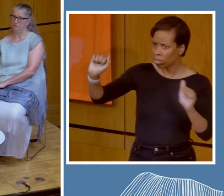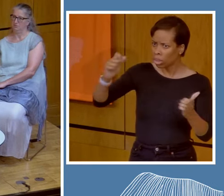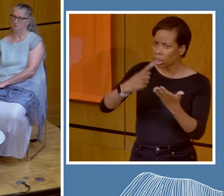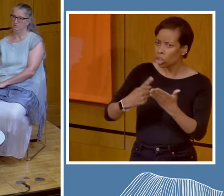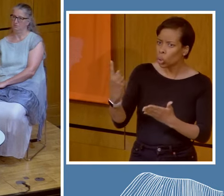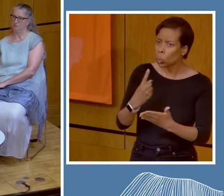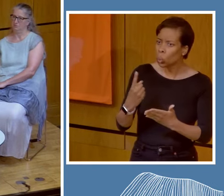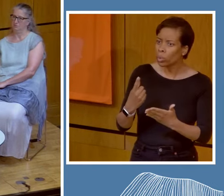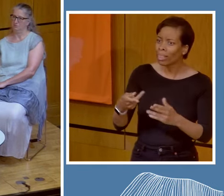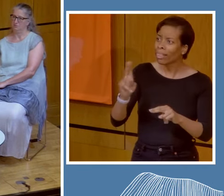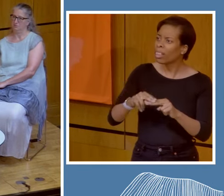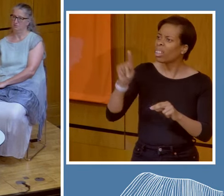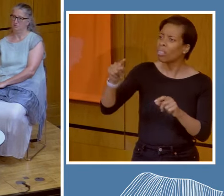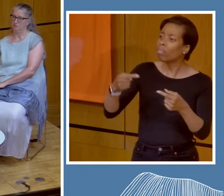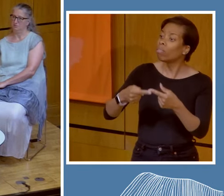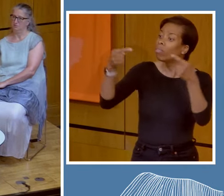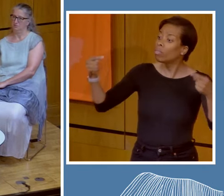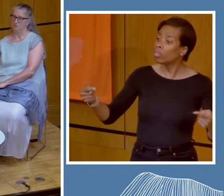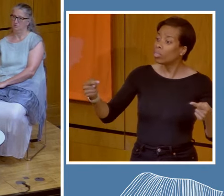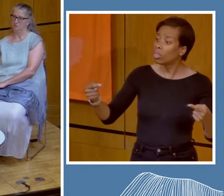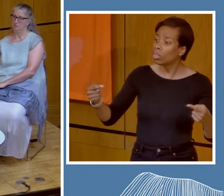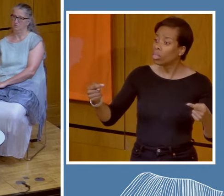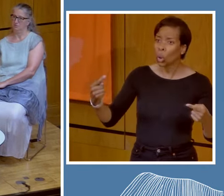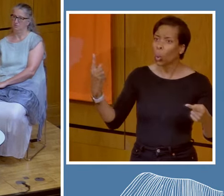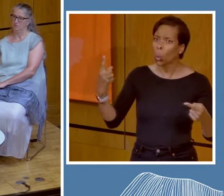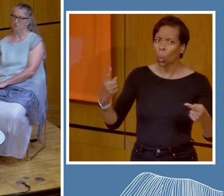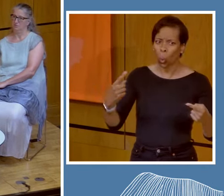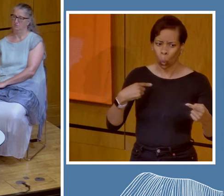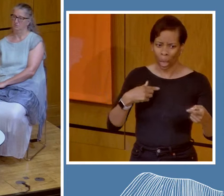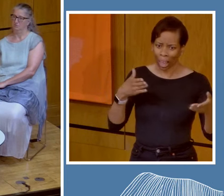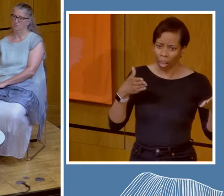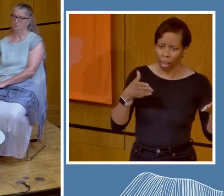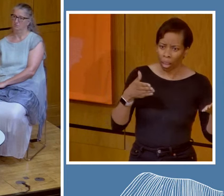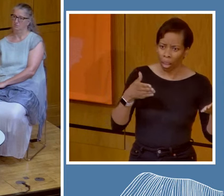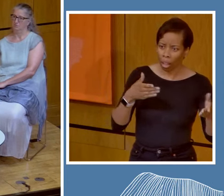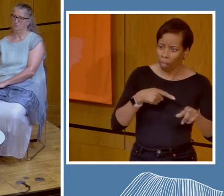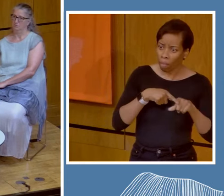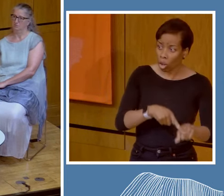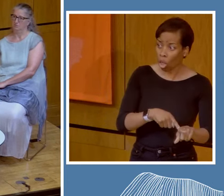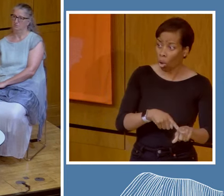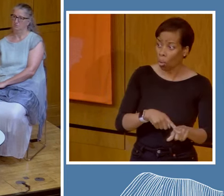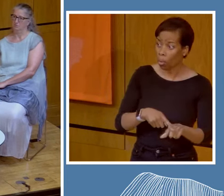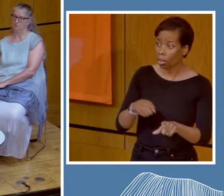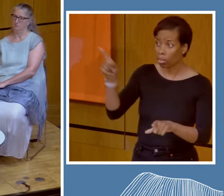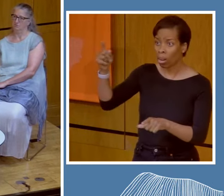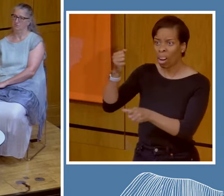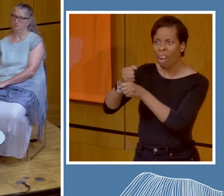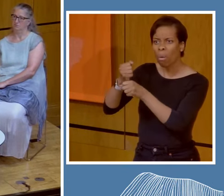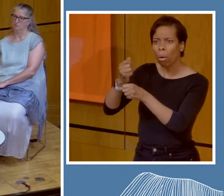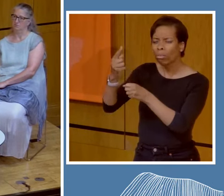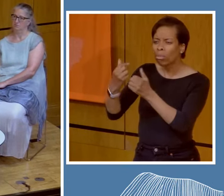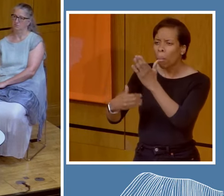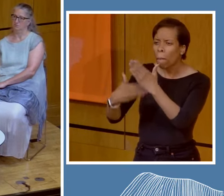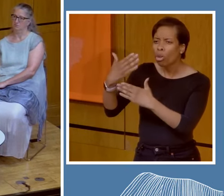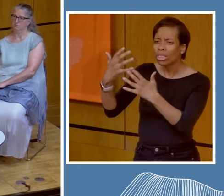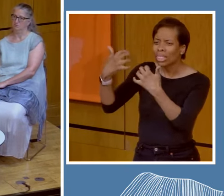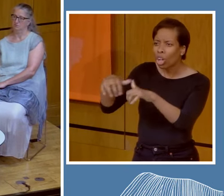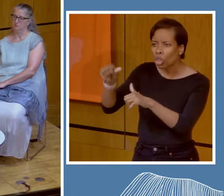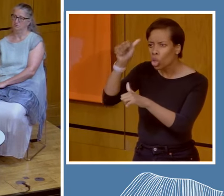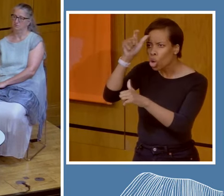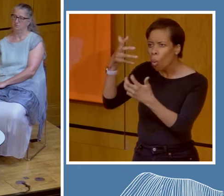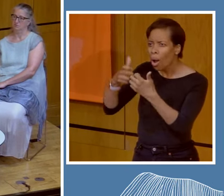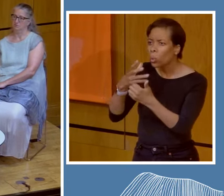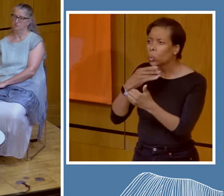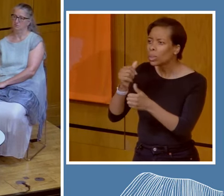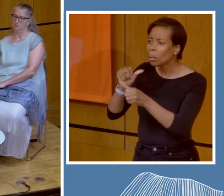who should we listen to? Because the government has all this modern technology and they know how to use it better.